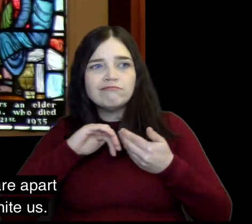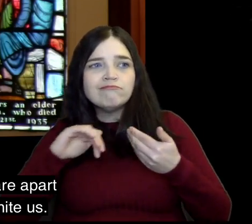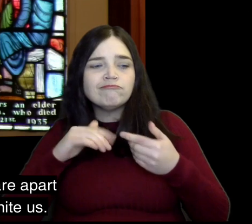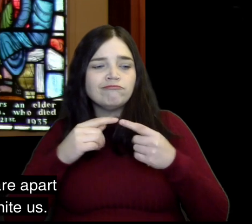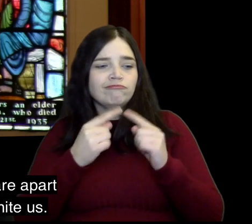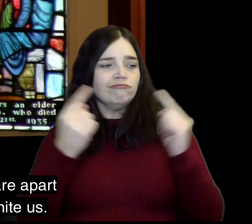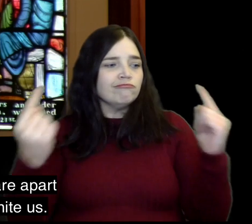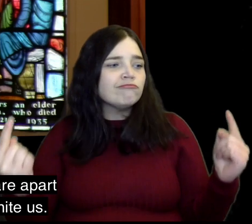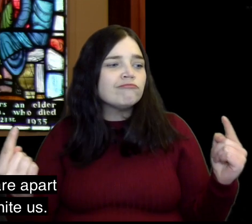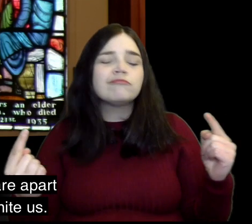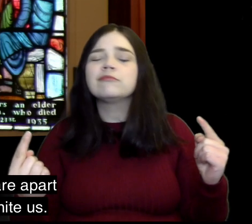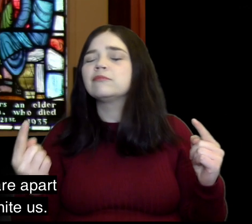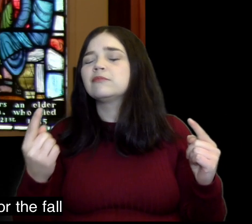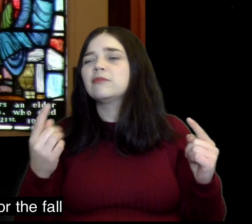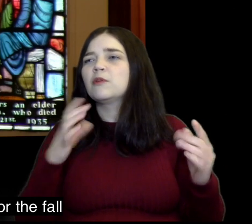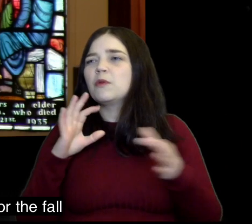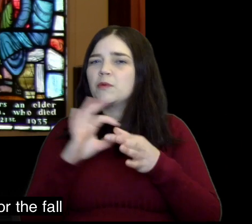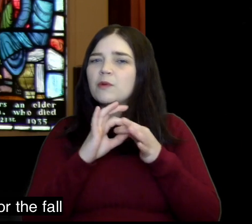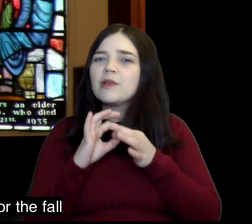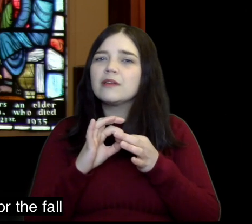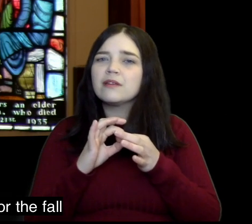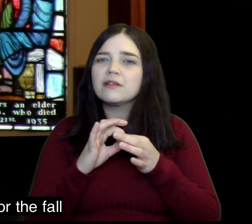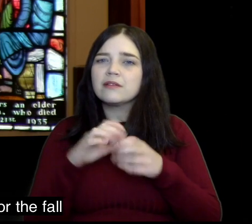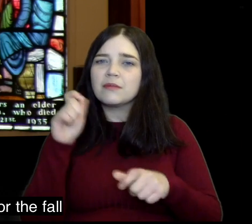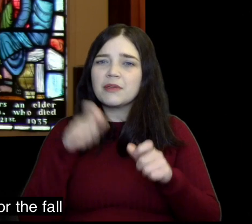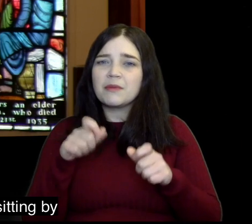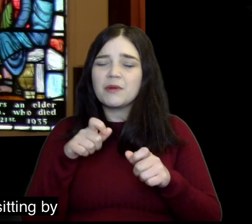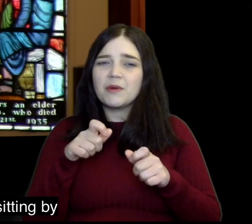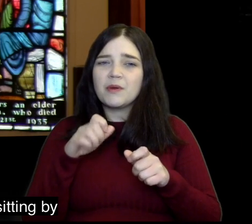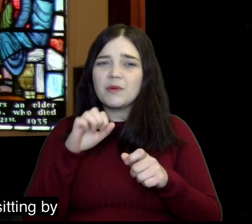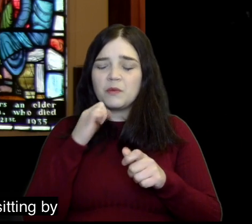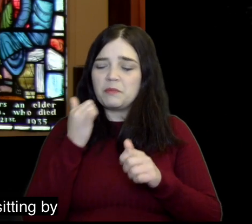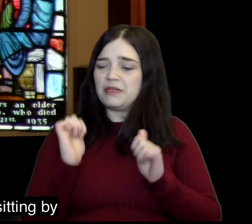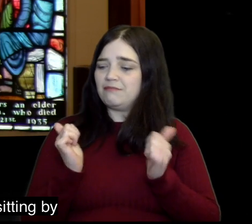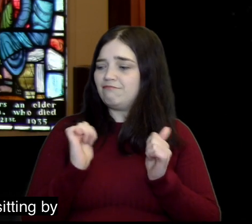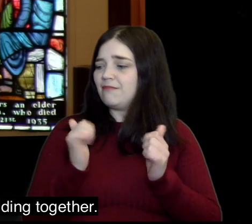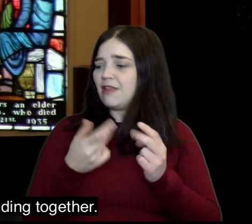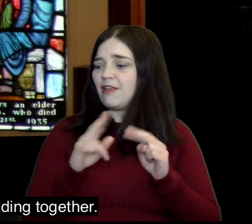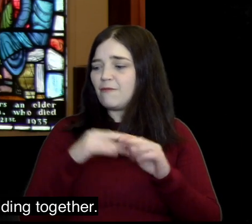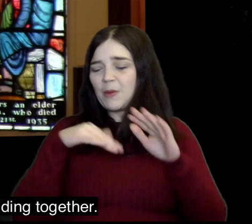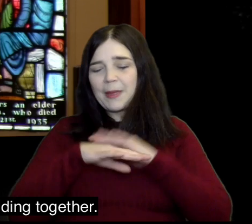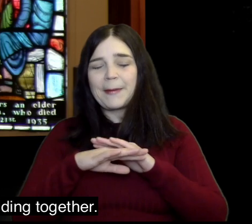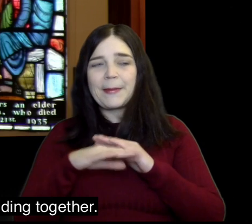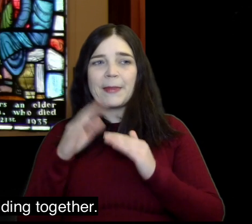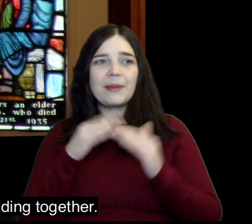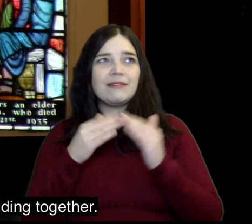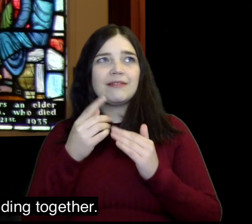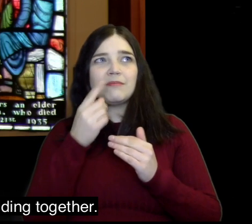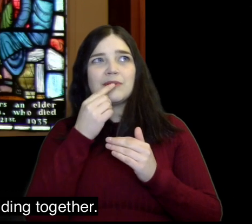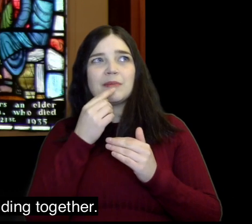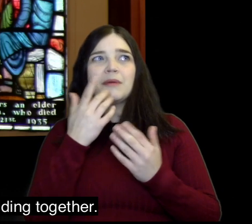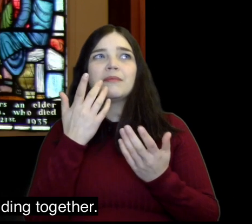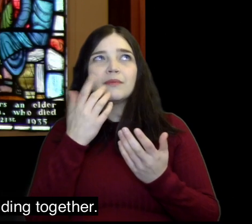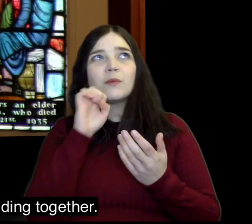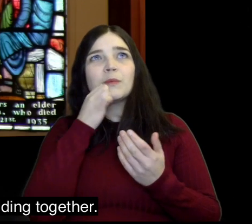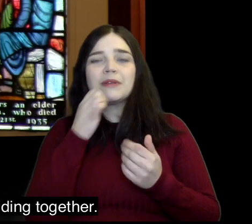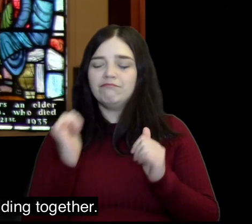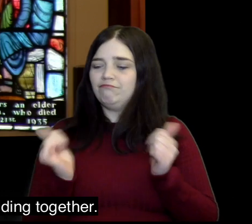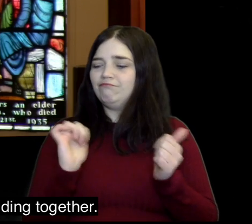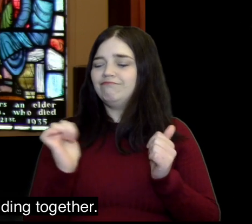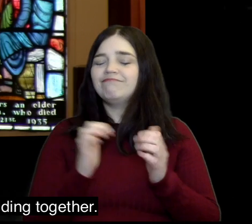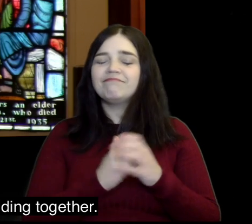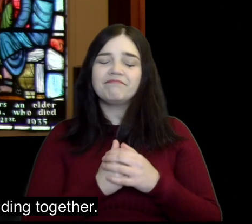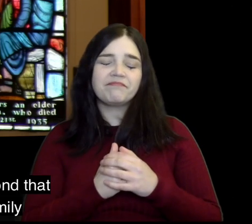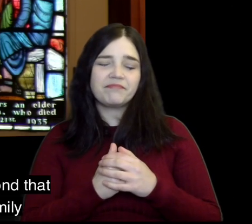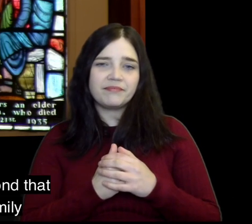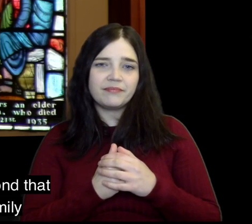we pray for our church here that although we are a part that you would unite us we pray just now for the folk that we would be sitting by if